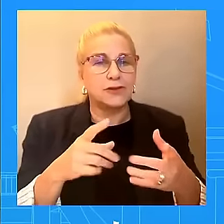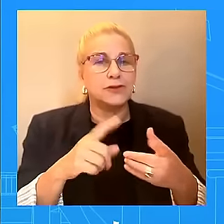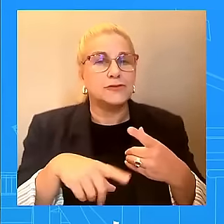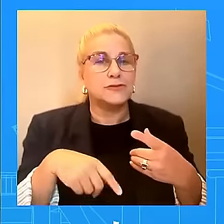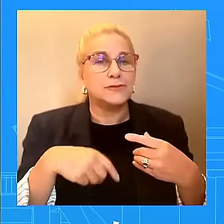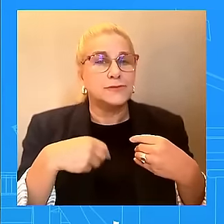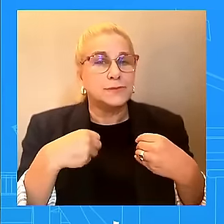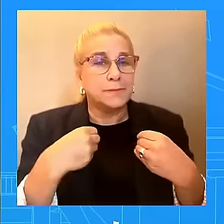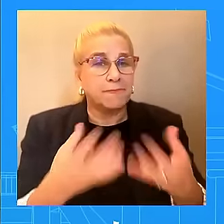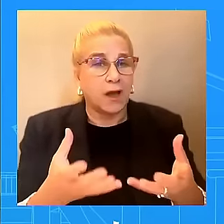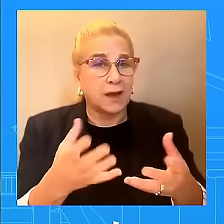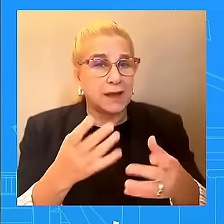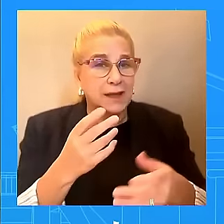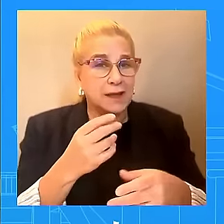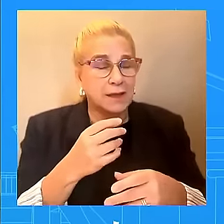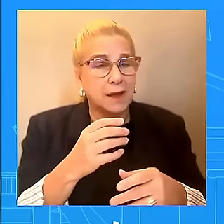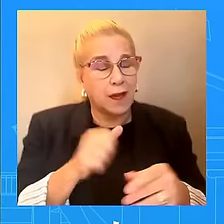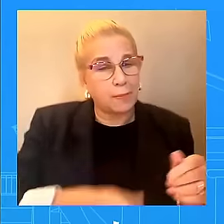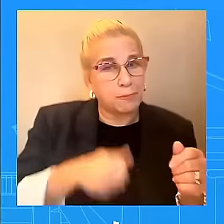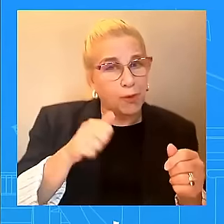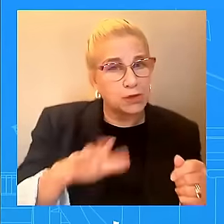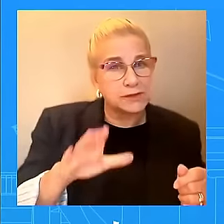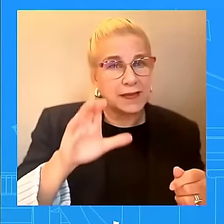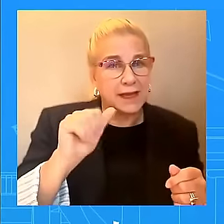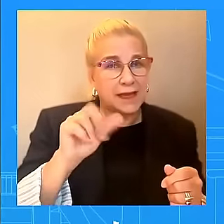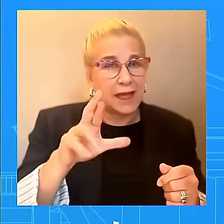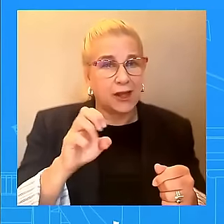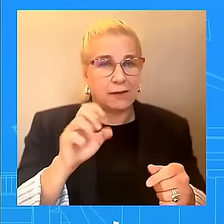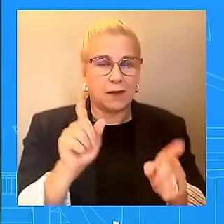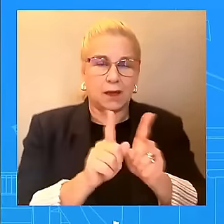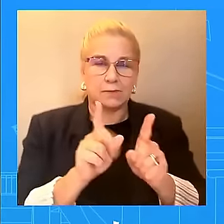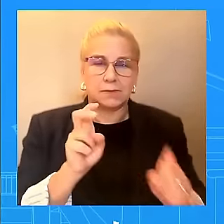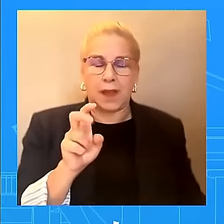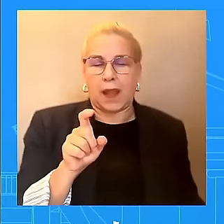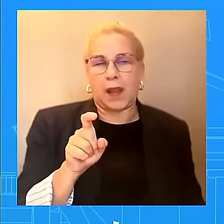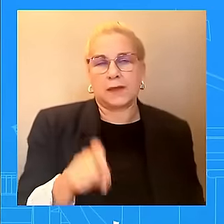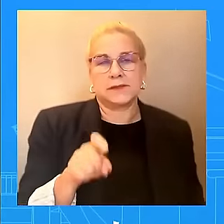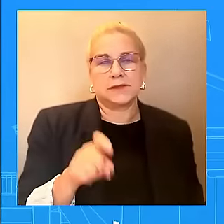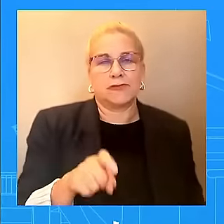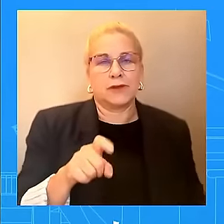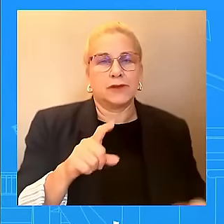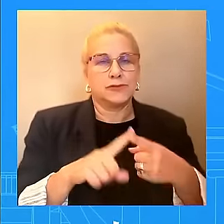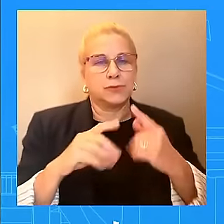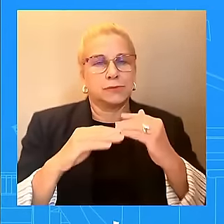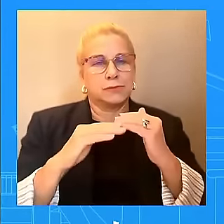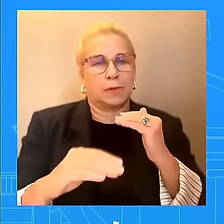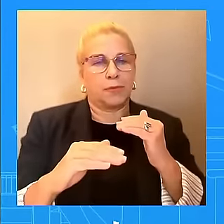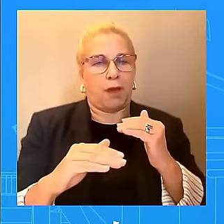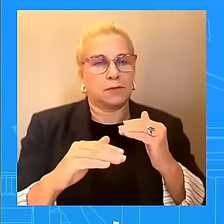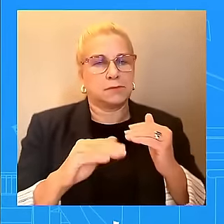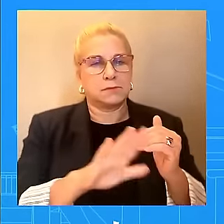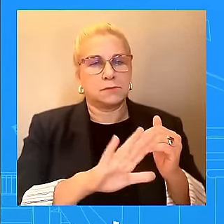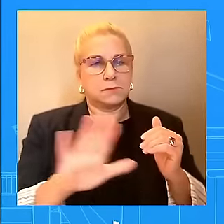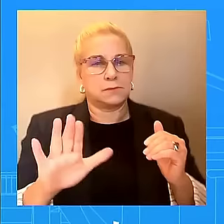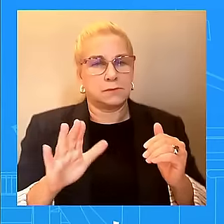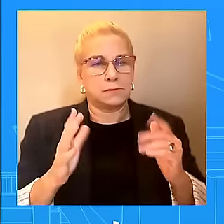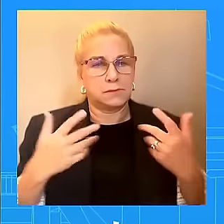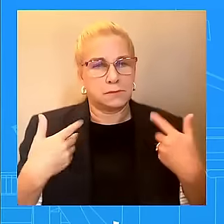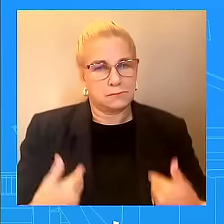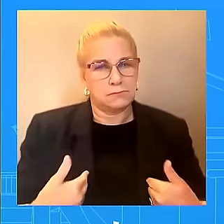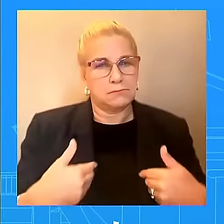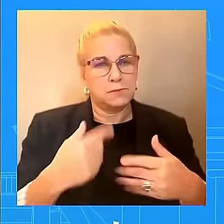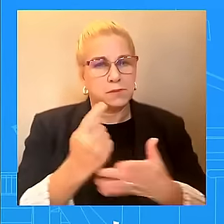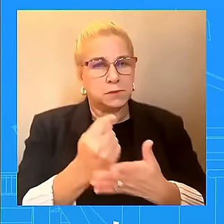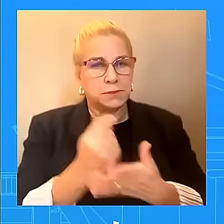to make those obligations clear. We will also continue to fight Republican elected officials' extreme, extreme agenda.